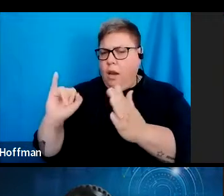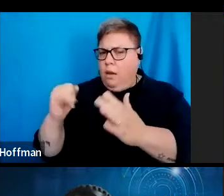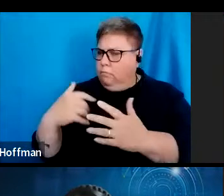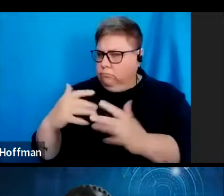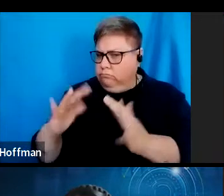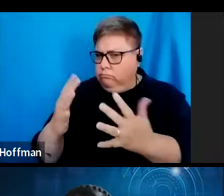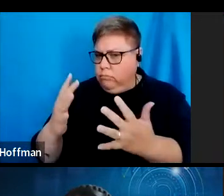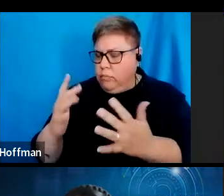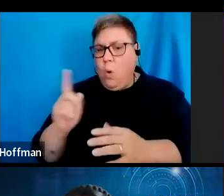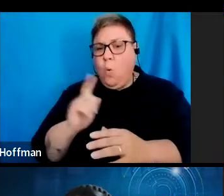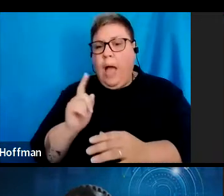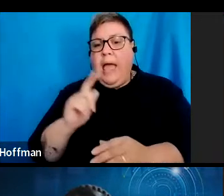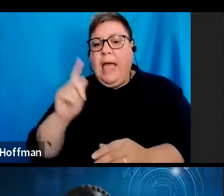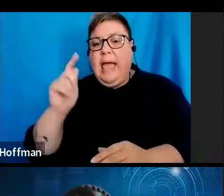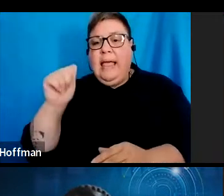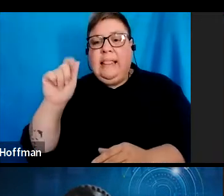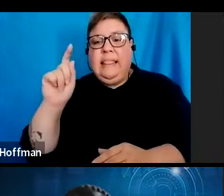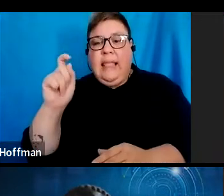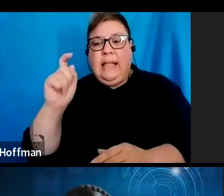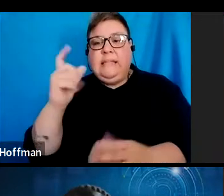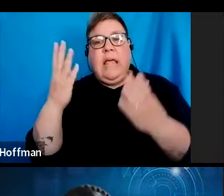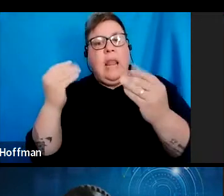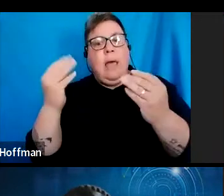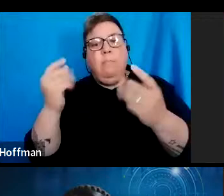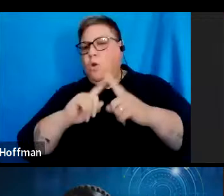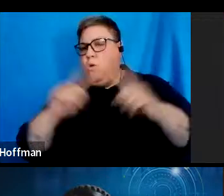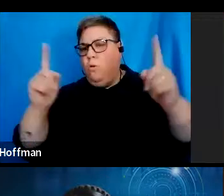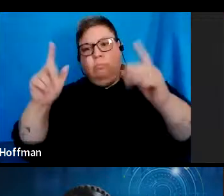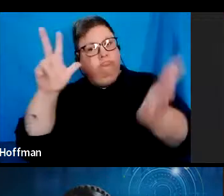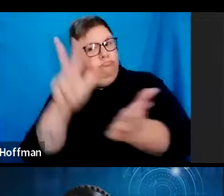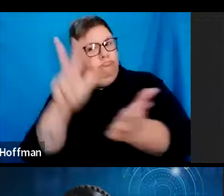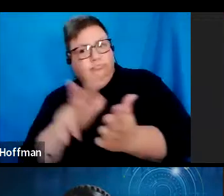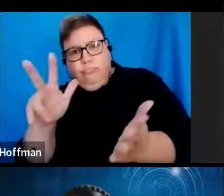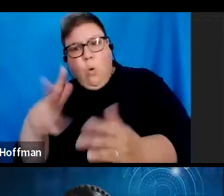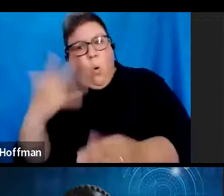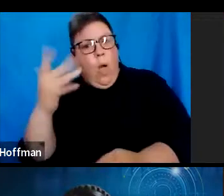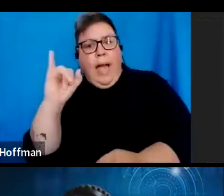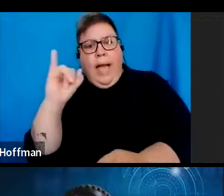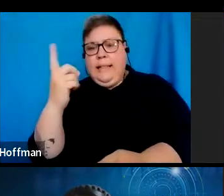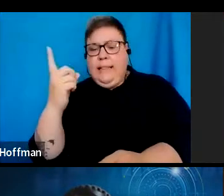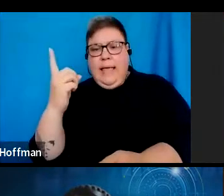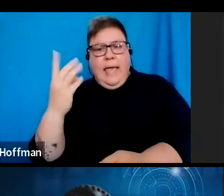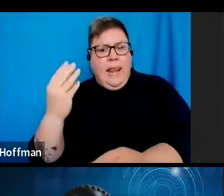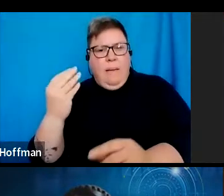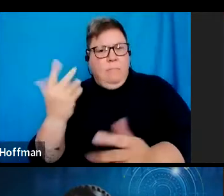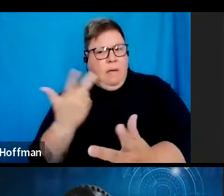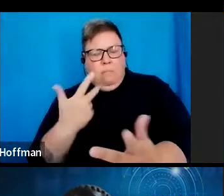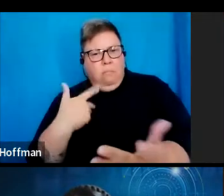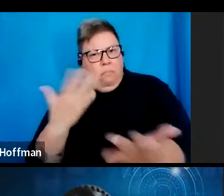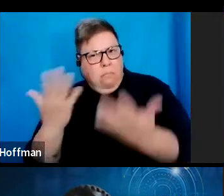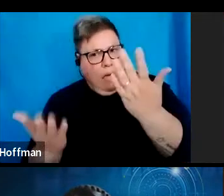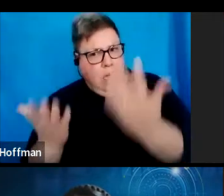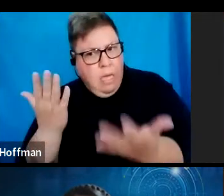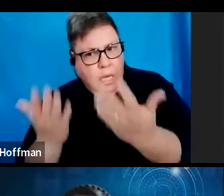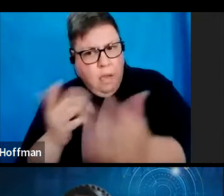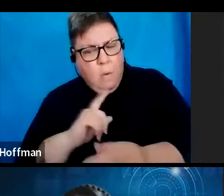tax number is not valid for ID number on the application. Can you answer that one for us, Vaneshni?